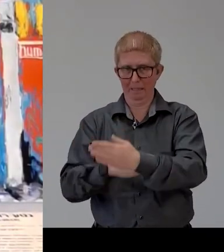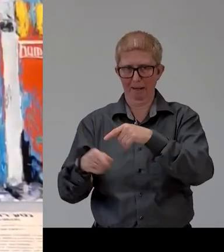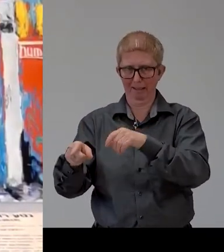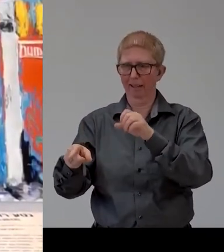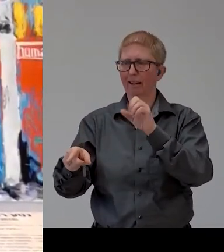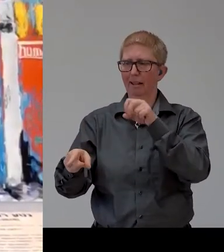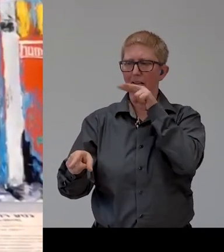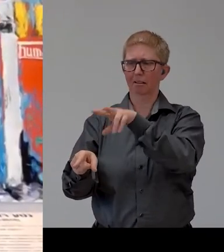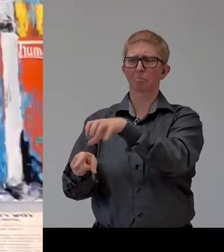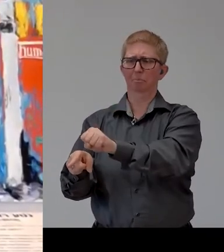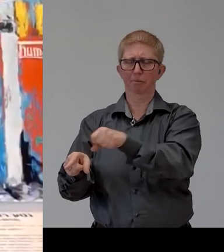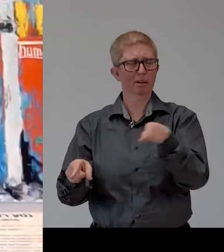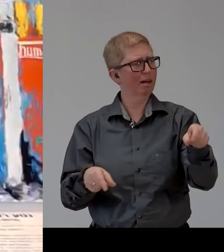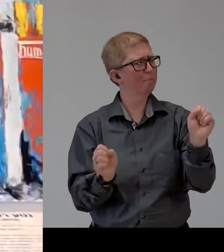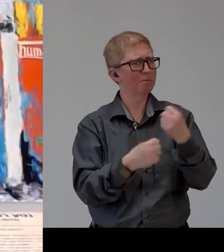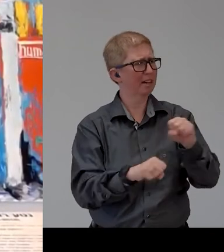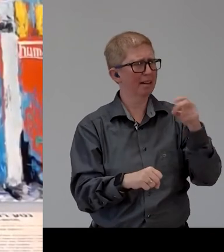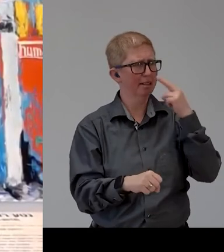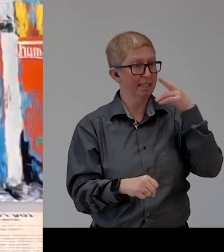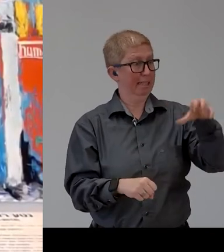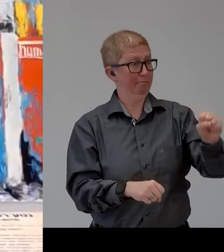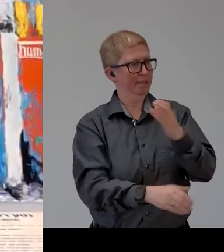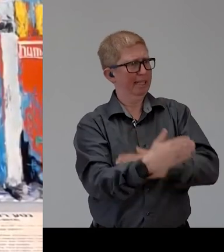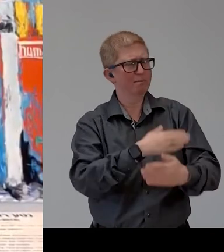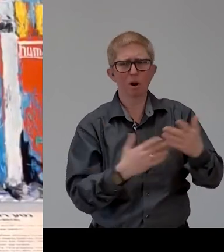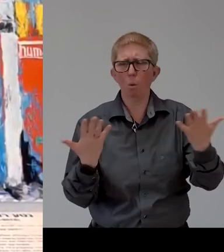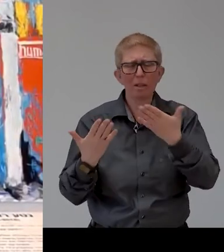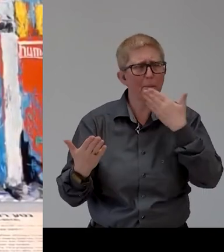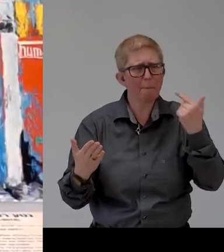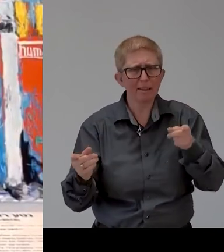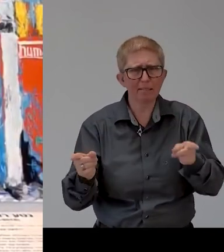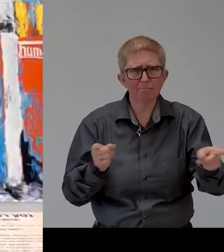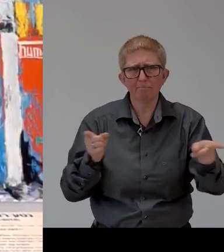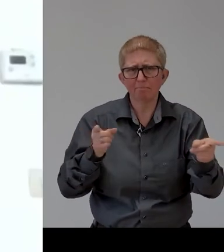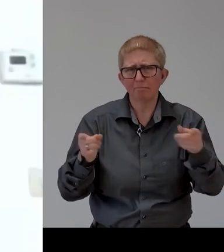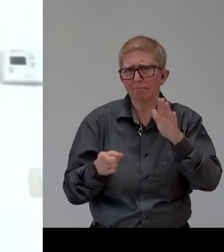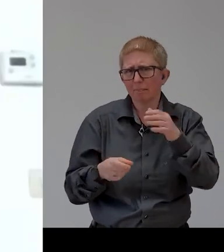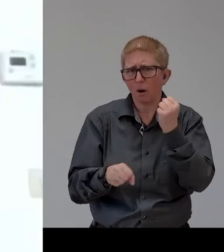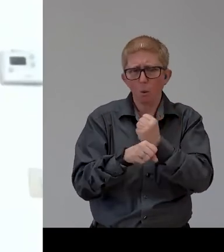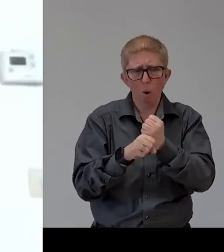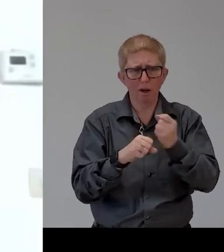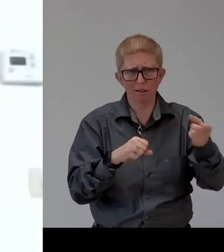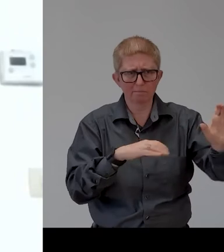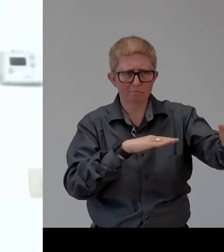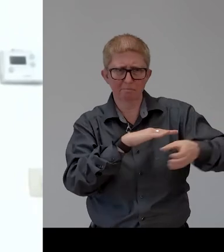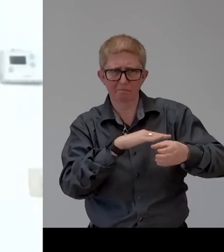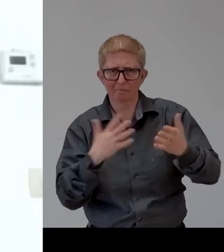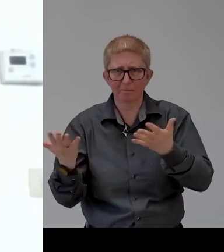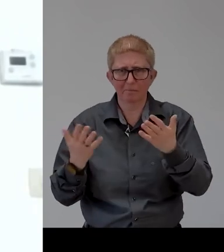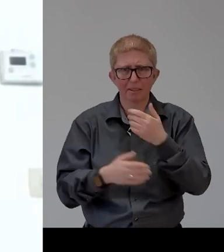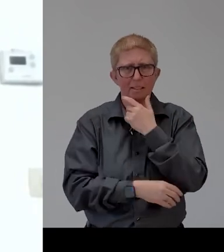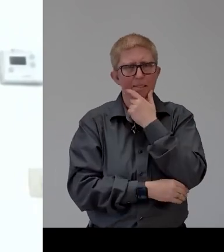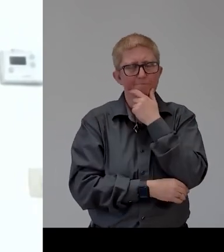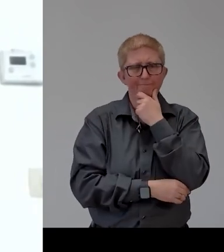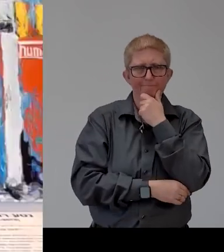what do you think uh what is better to see a disability or not see it